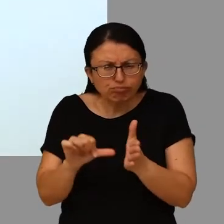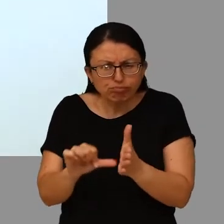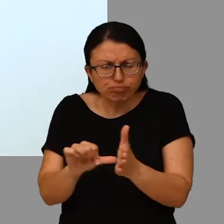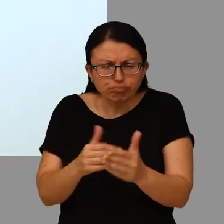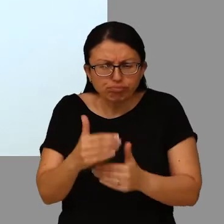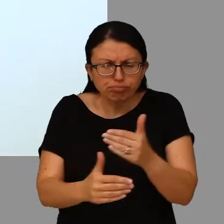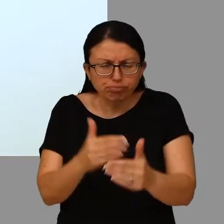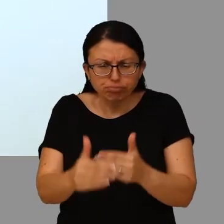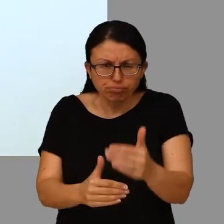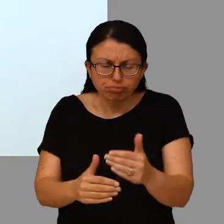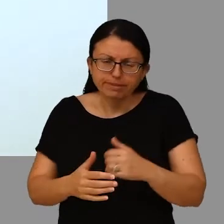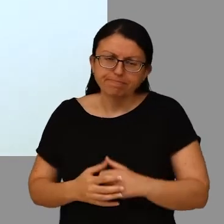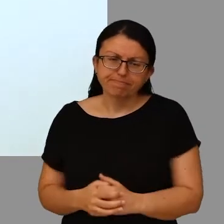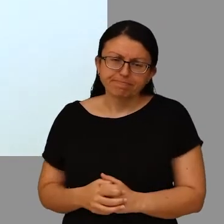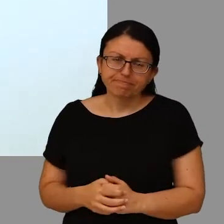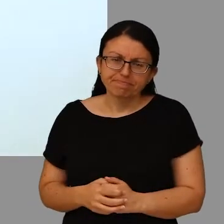difficult times ahead.